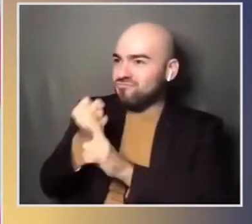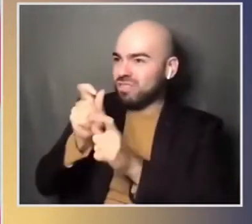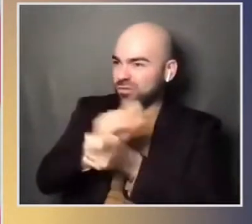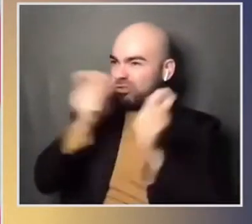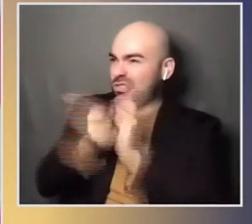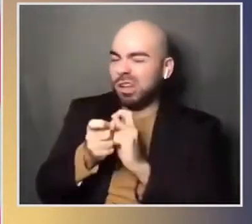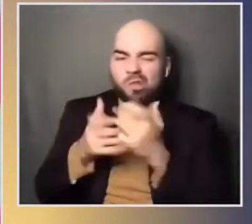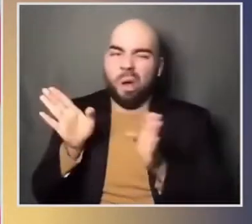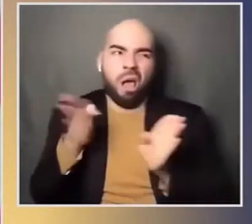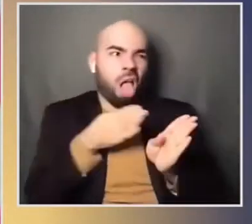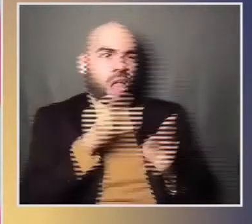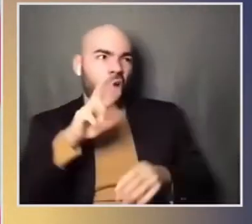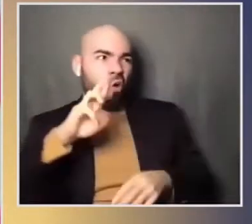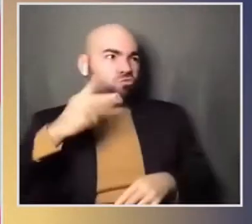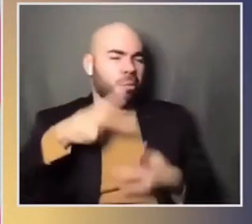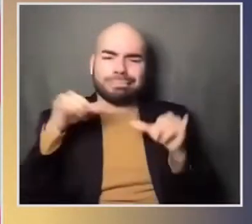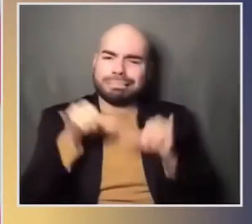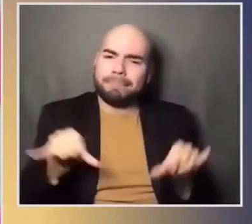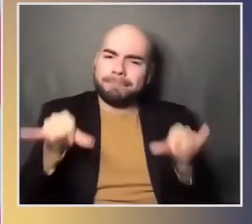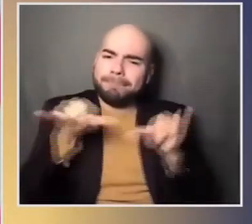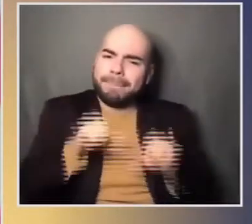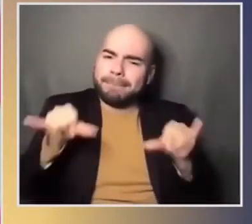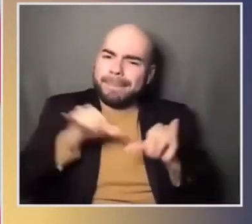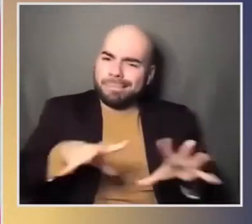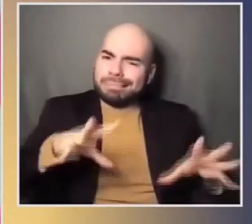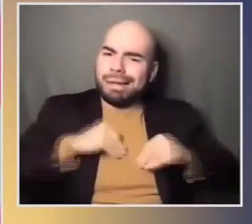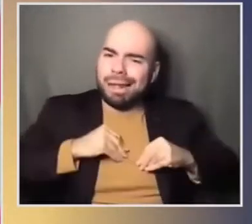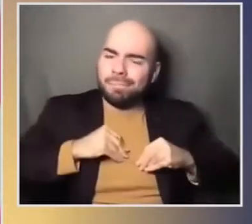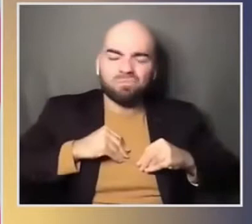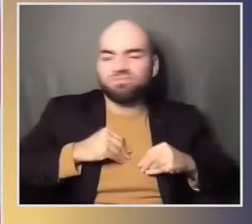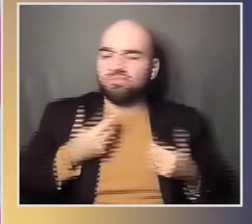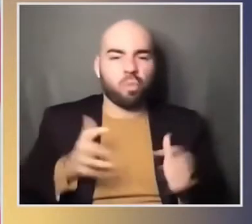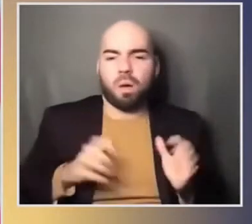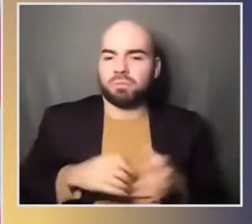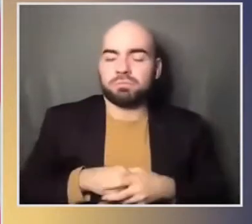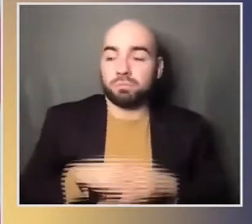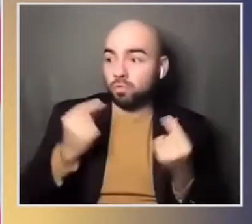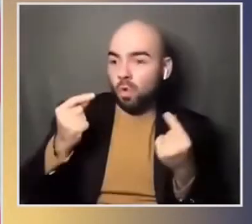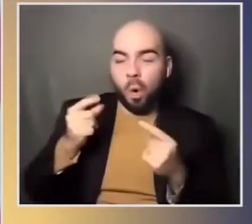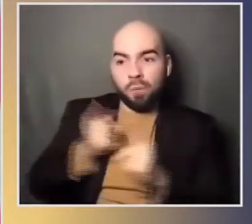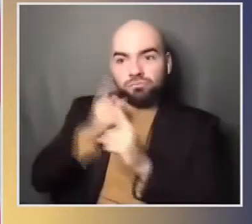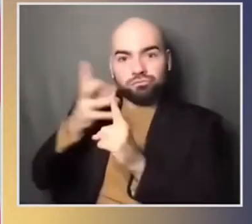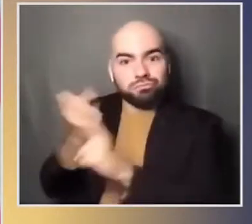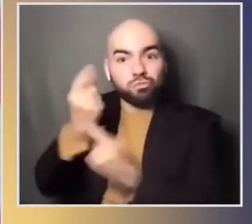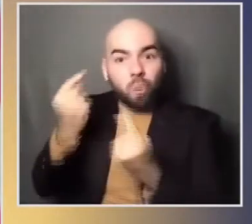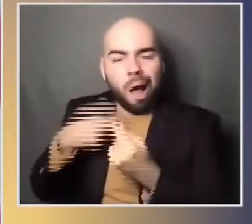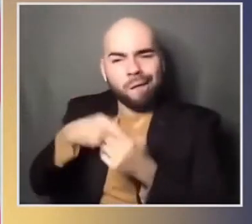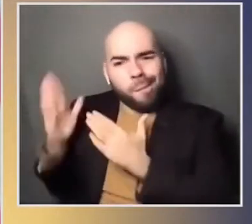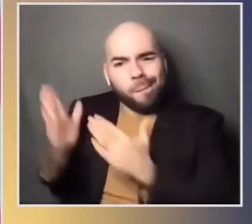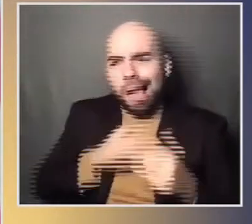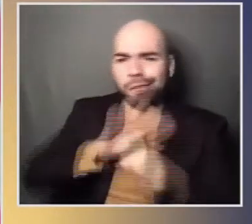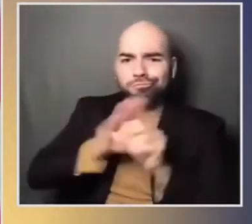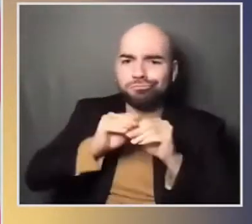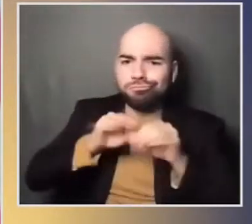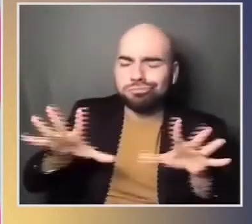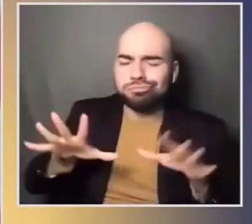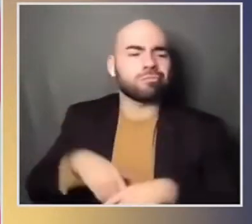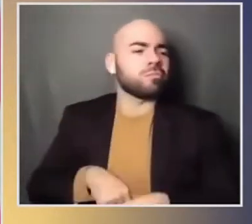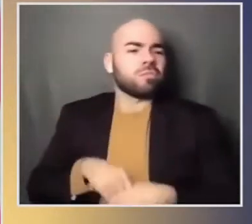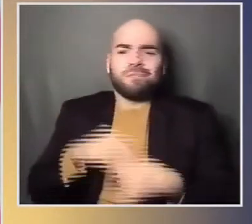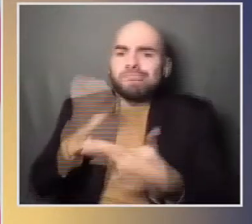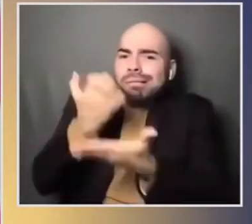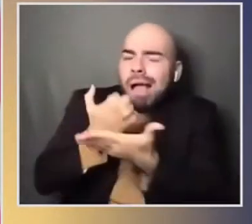but it's liking mr biden to a dredger who was going to dig even deeper little wonder